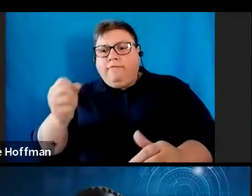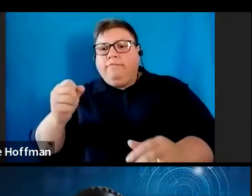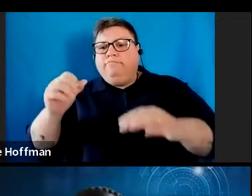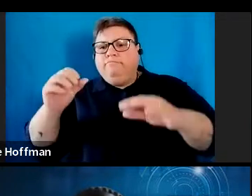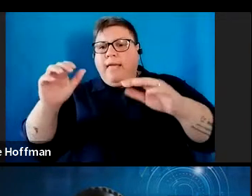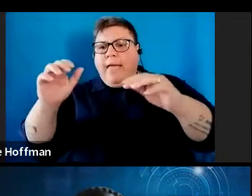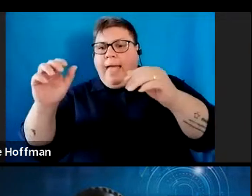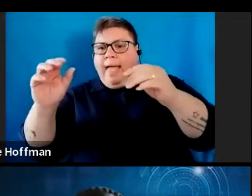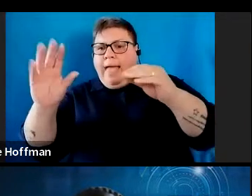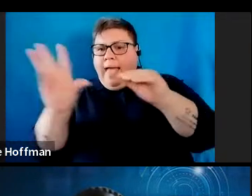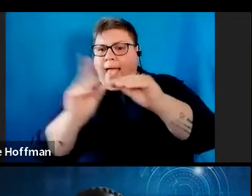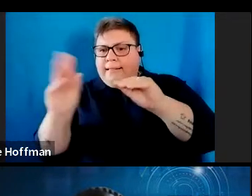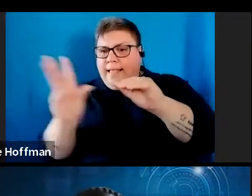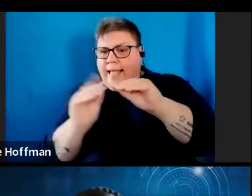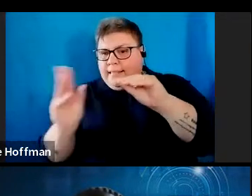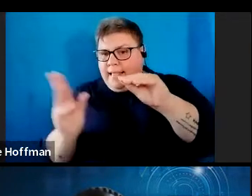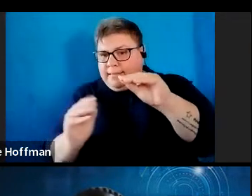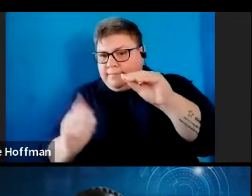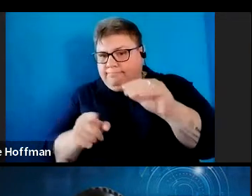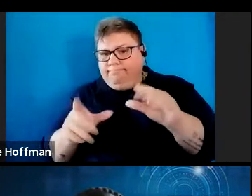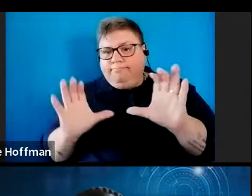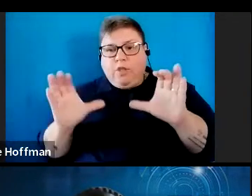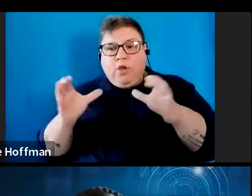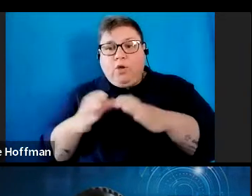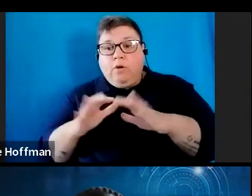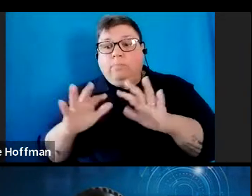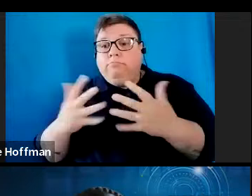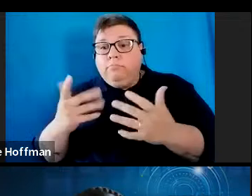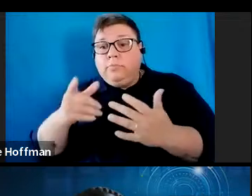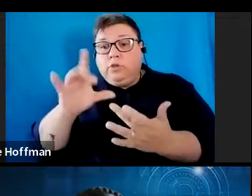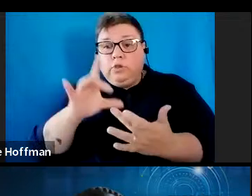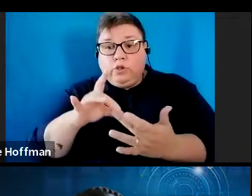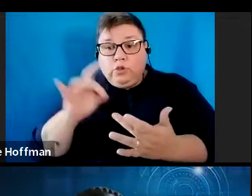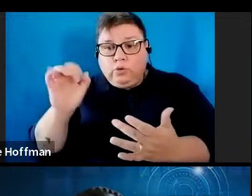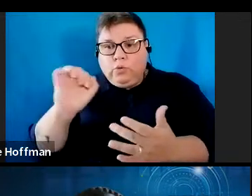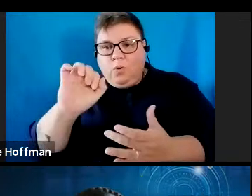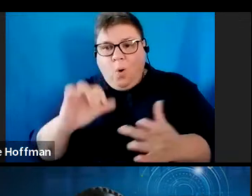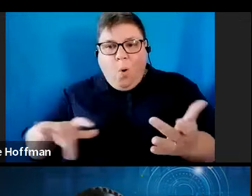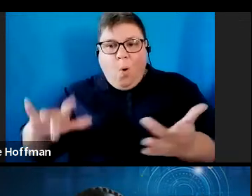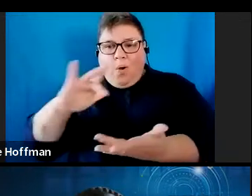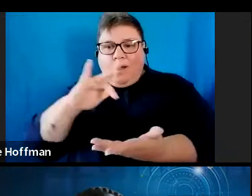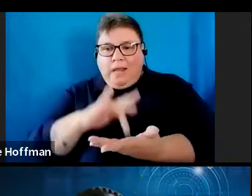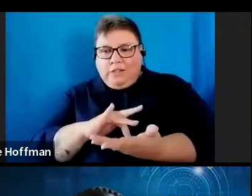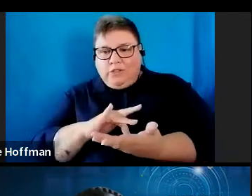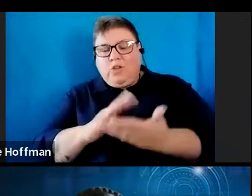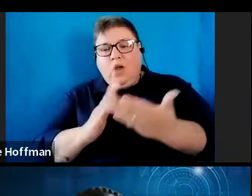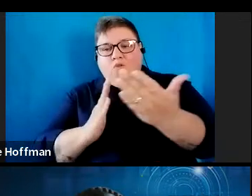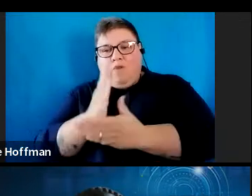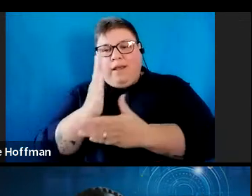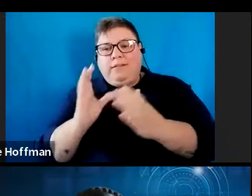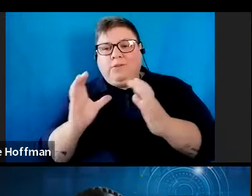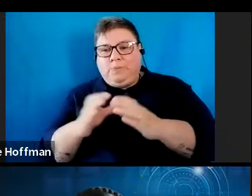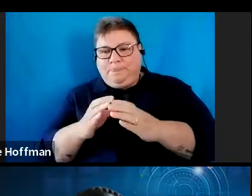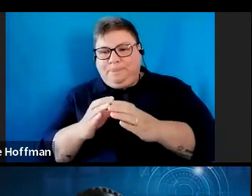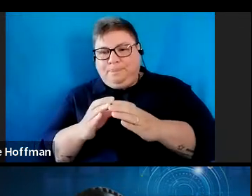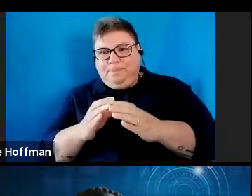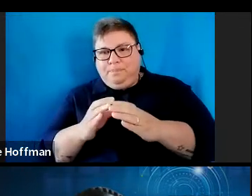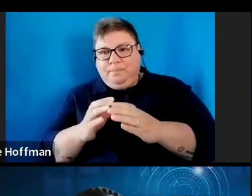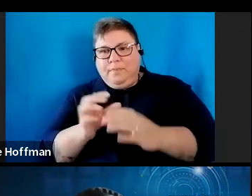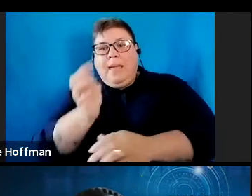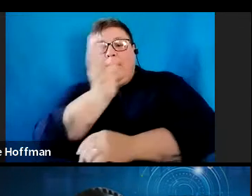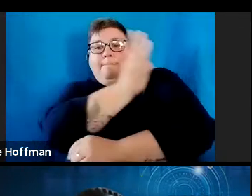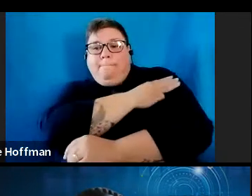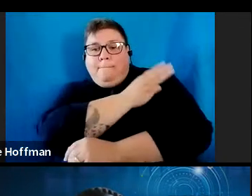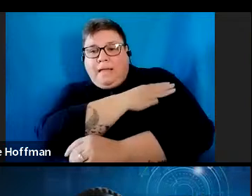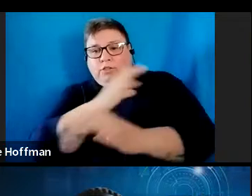the group by selecting organizations, rights groups, manage groups,